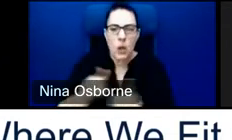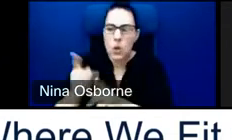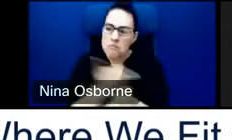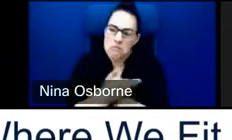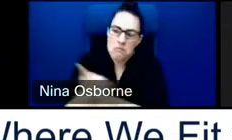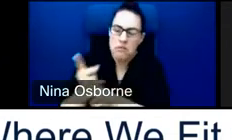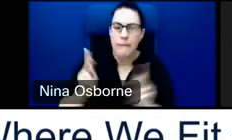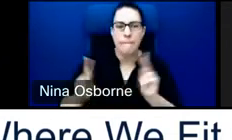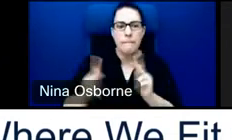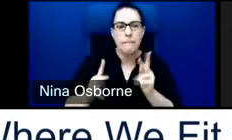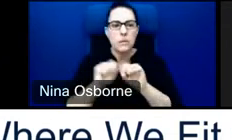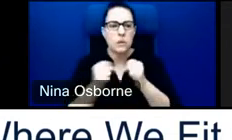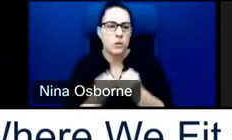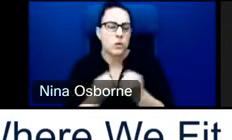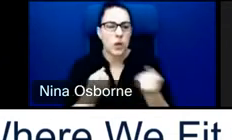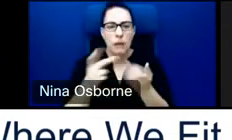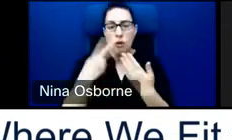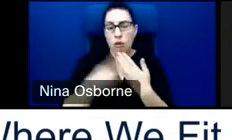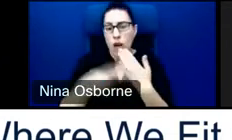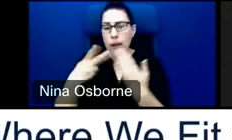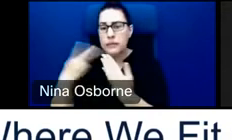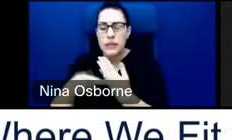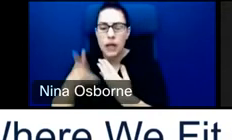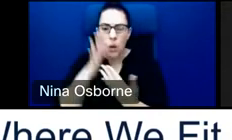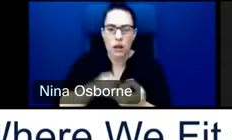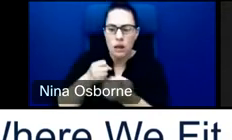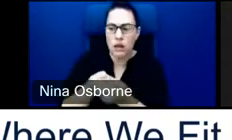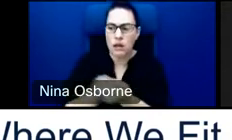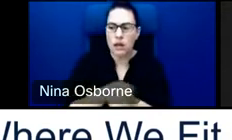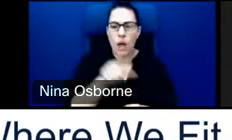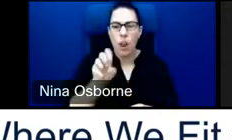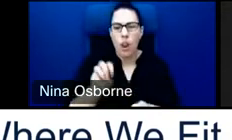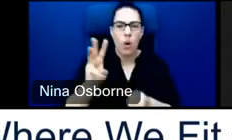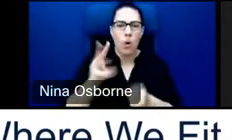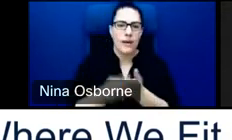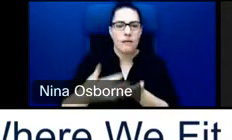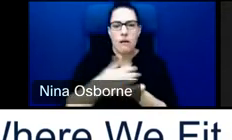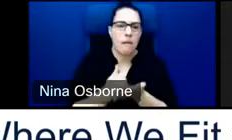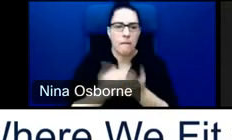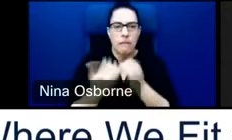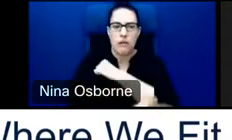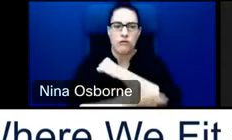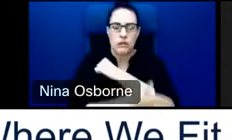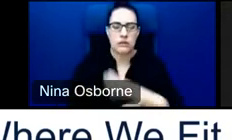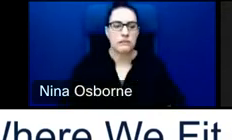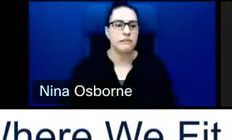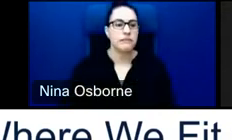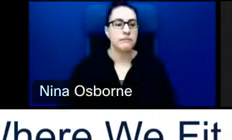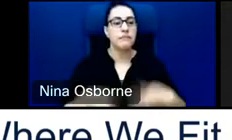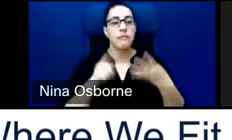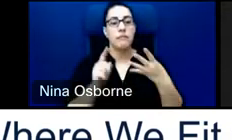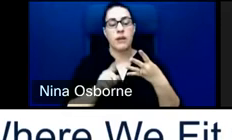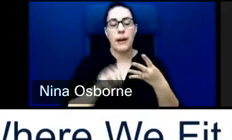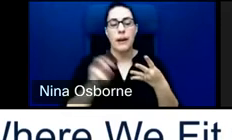social programs that work in many low and lower middle income countries. Then there's the middle, then there's the Millennial Challenge Corporation.